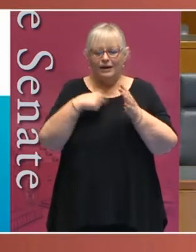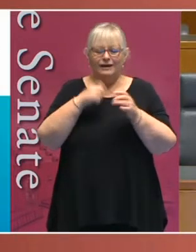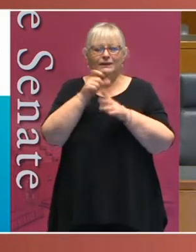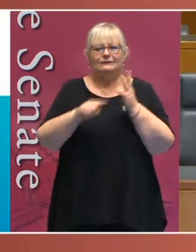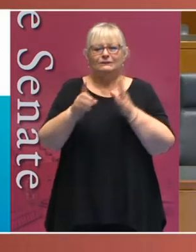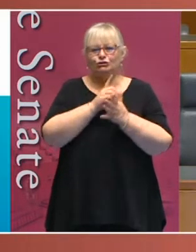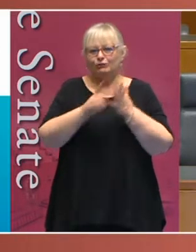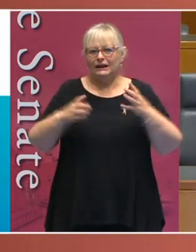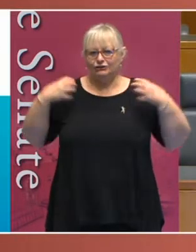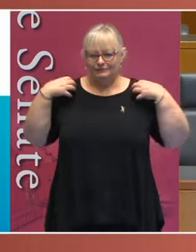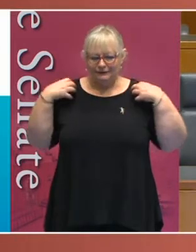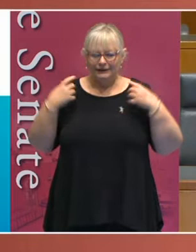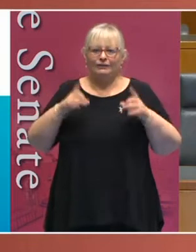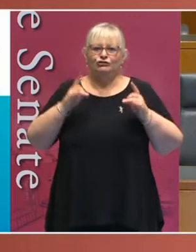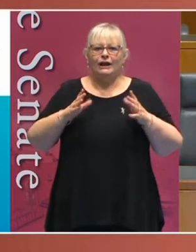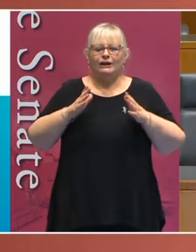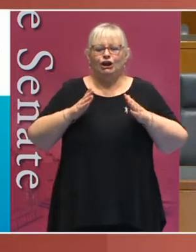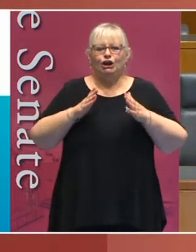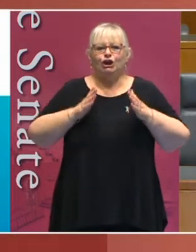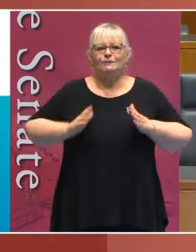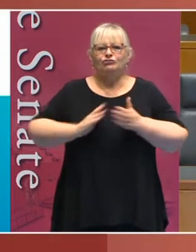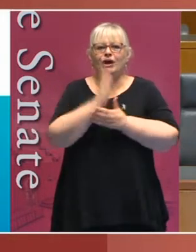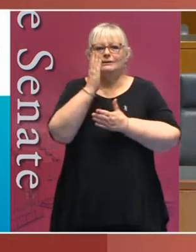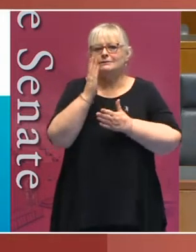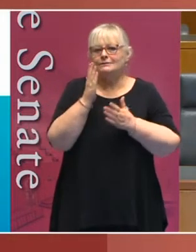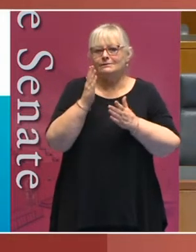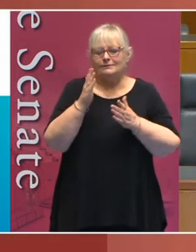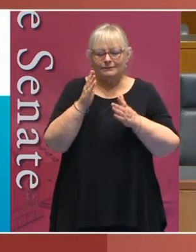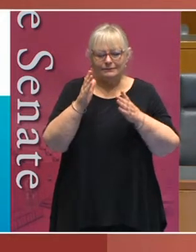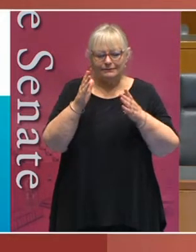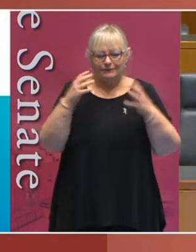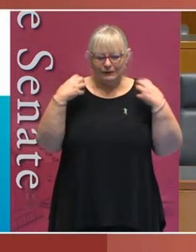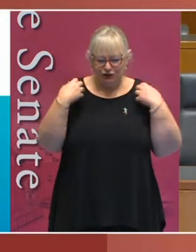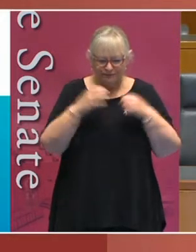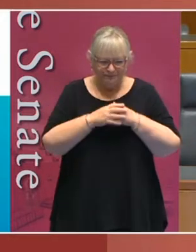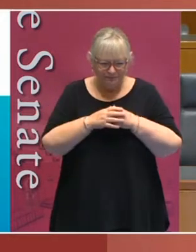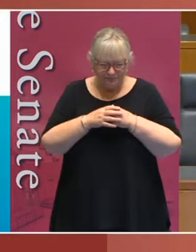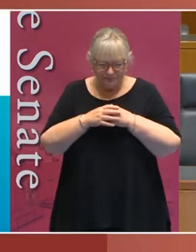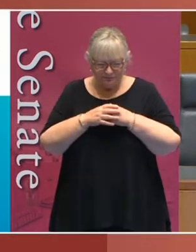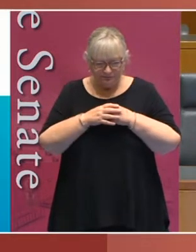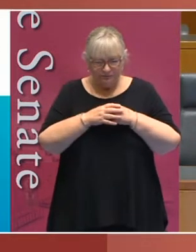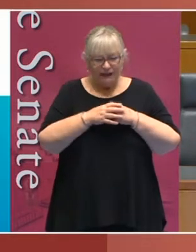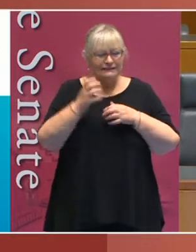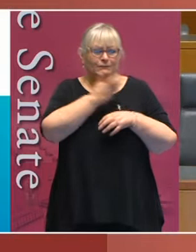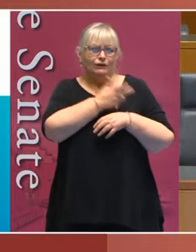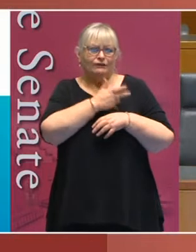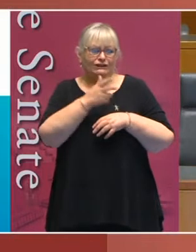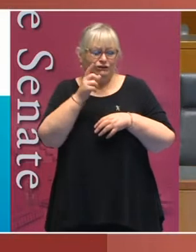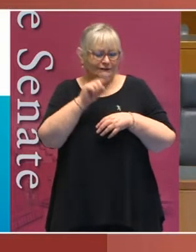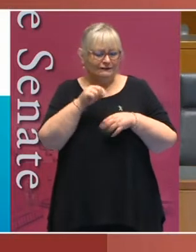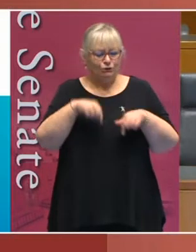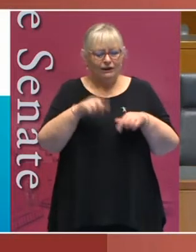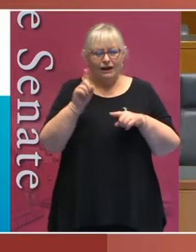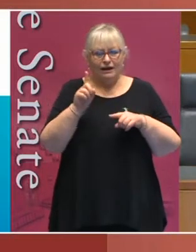at the Australian Human Rights Commission, and it's an absolute honour and a privilege today, on International